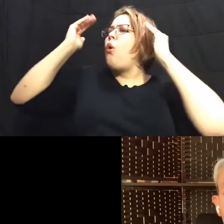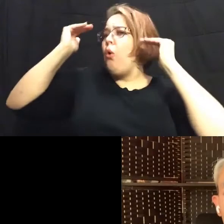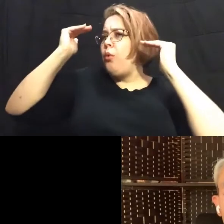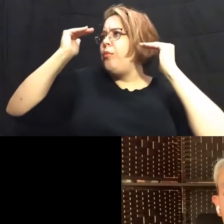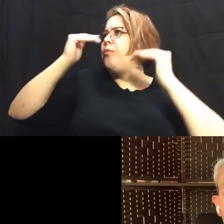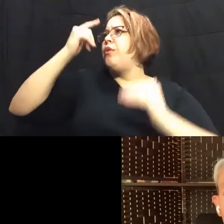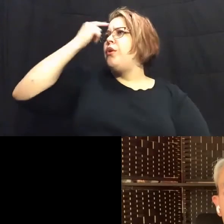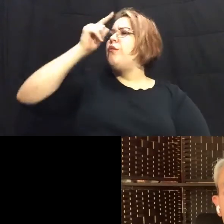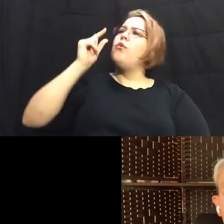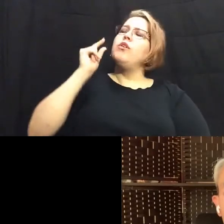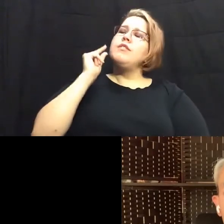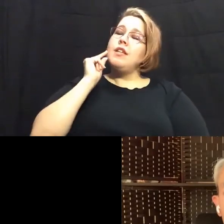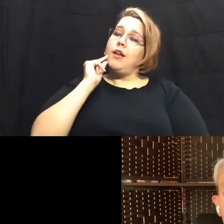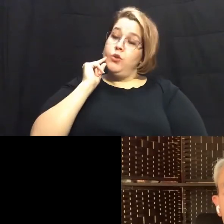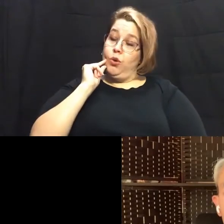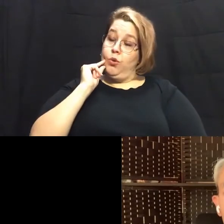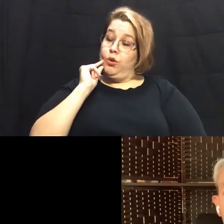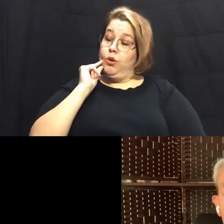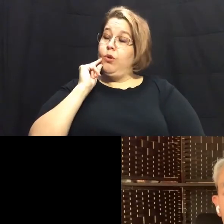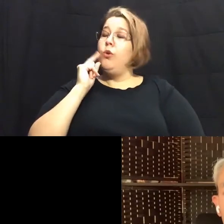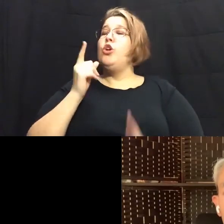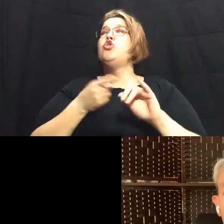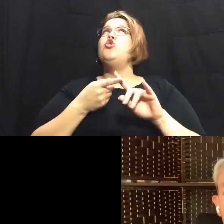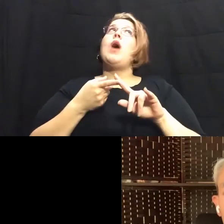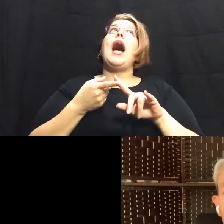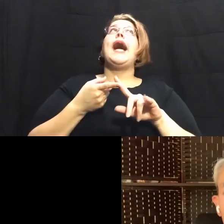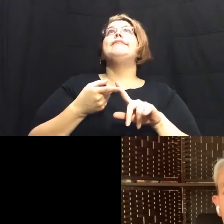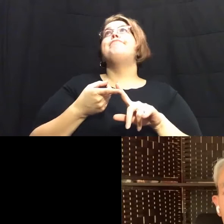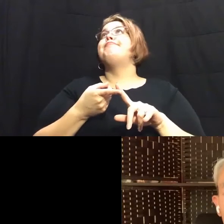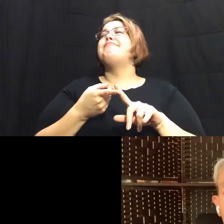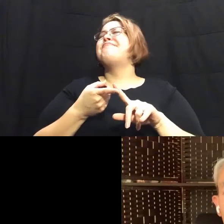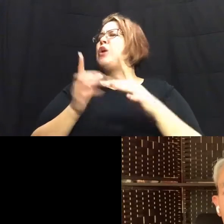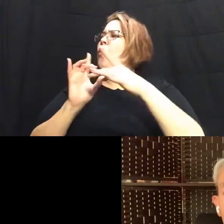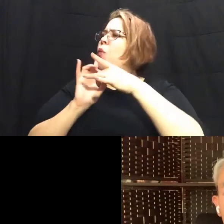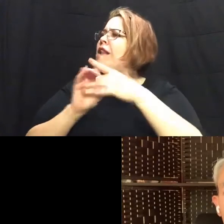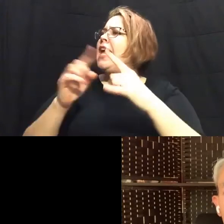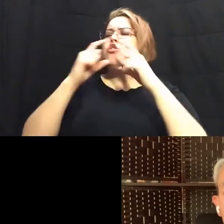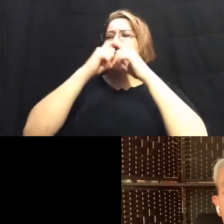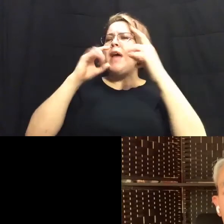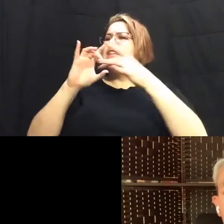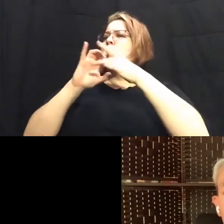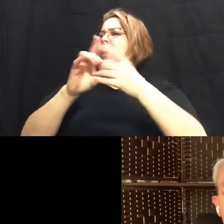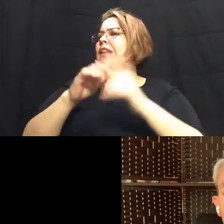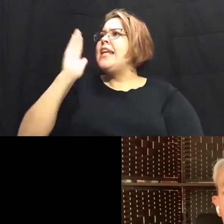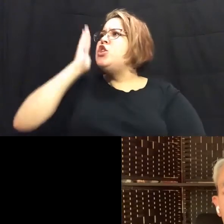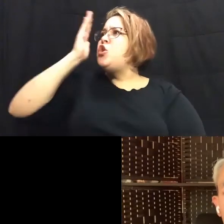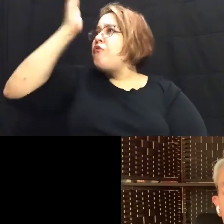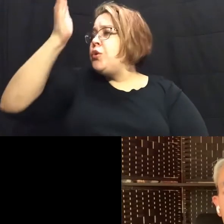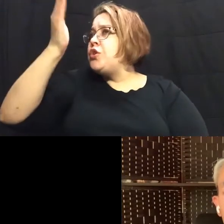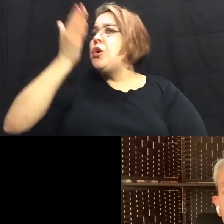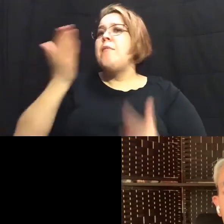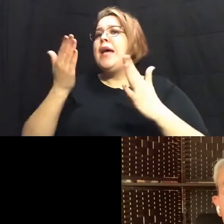antonio to um toward masks toward the future even beyond